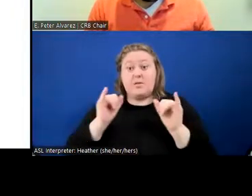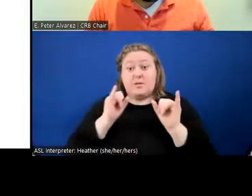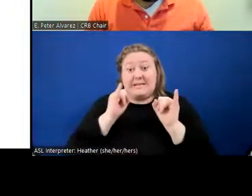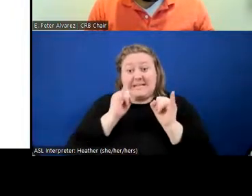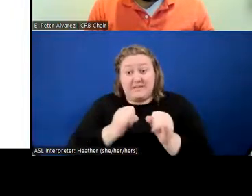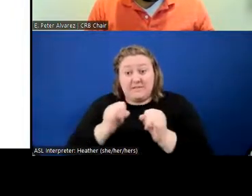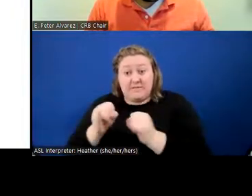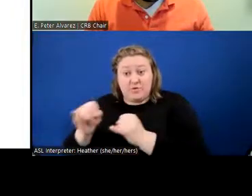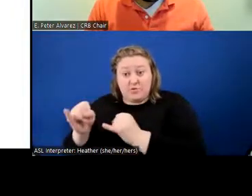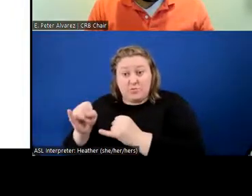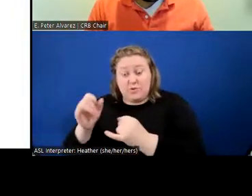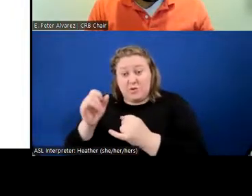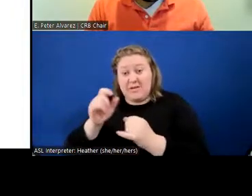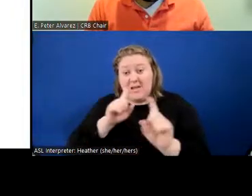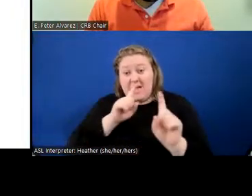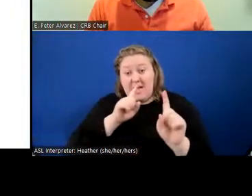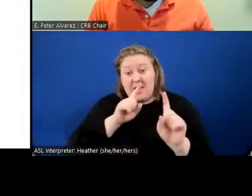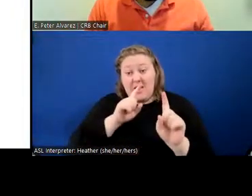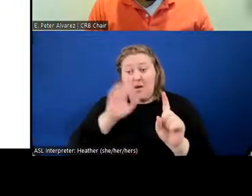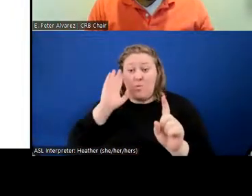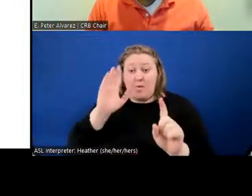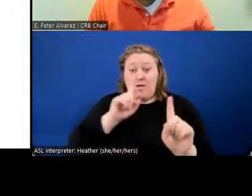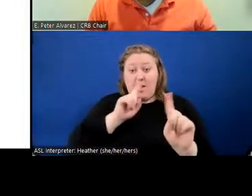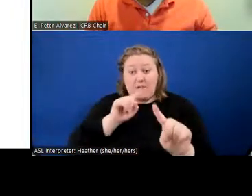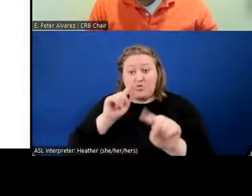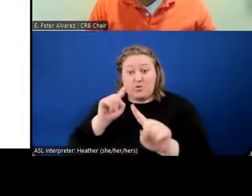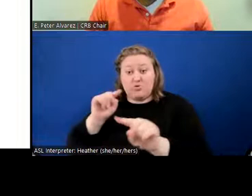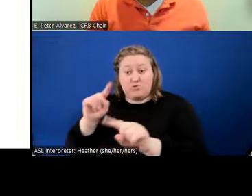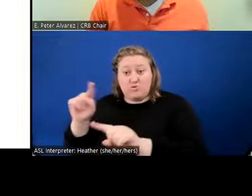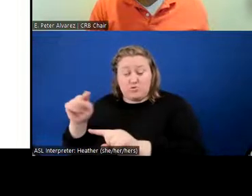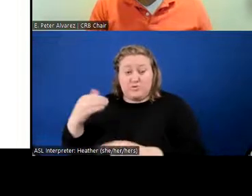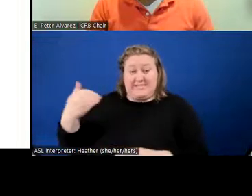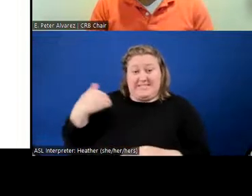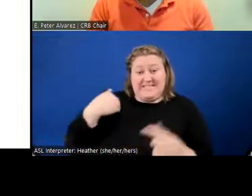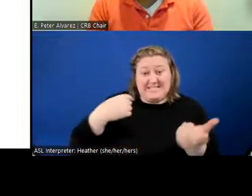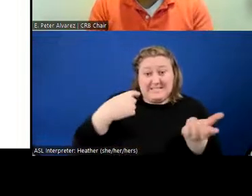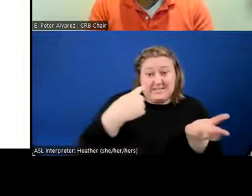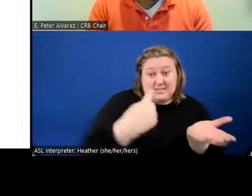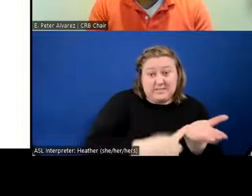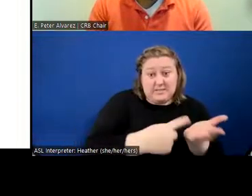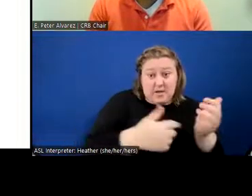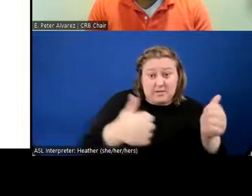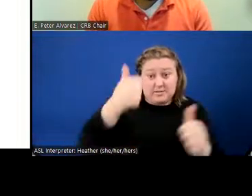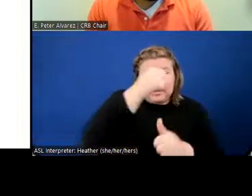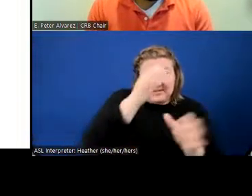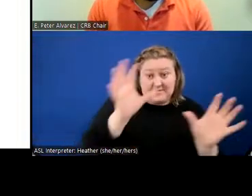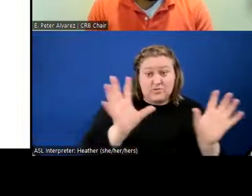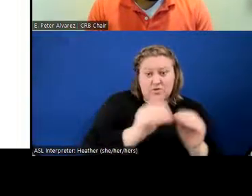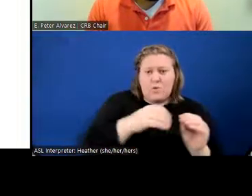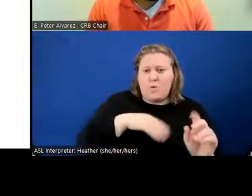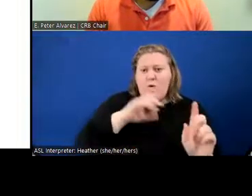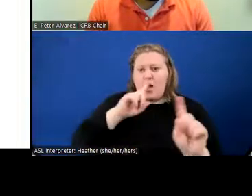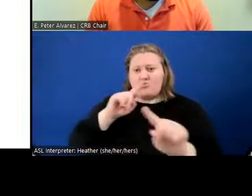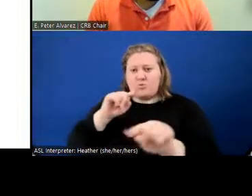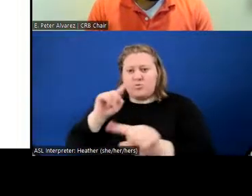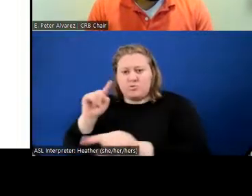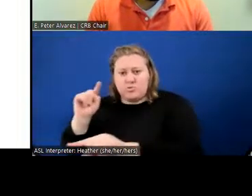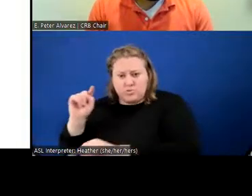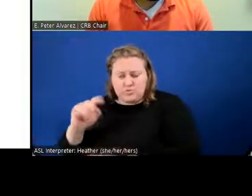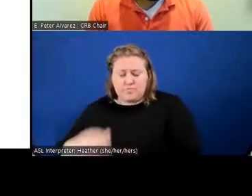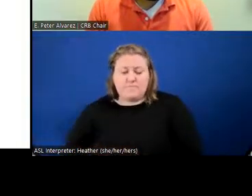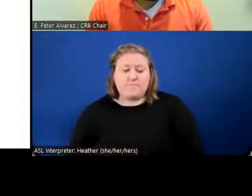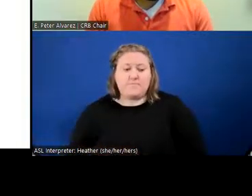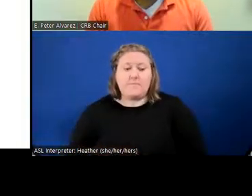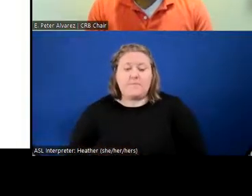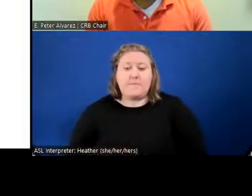answer to every matter that they discussed in executive session, if they are discussing